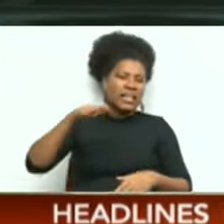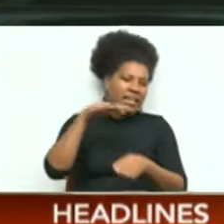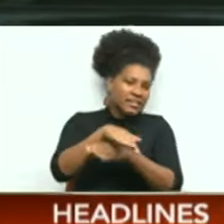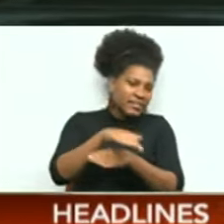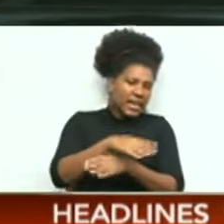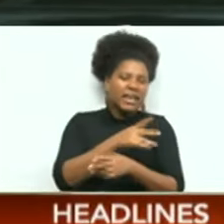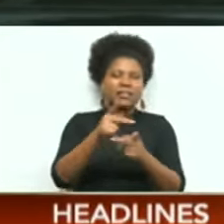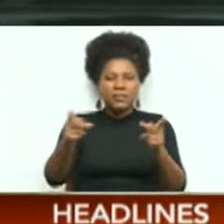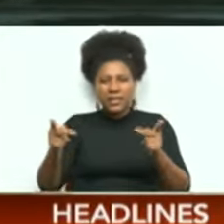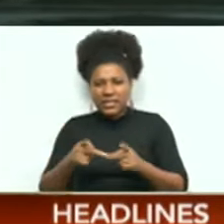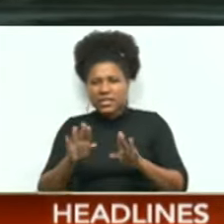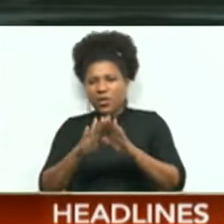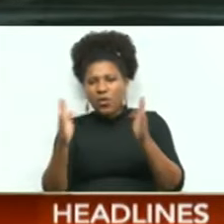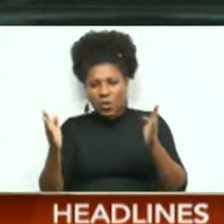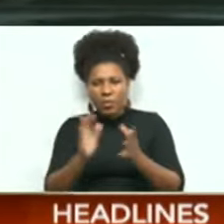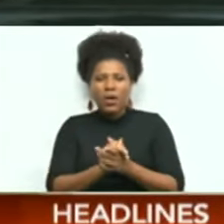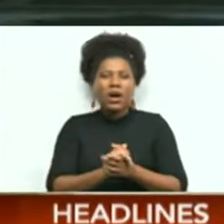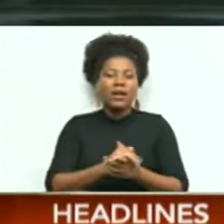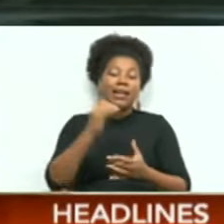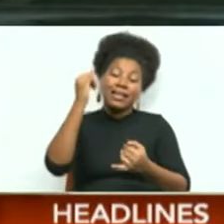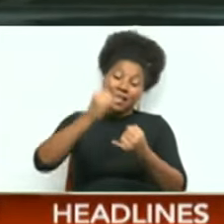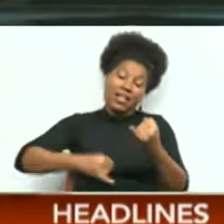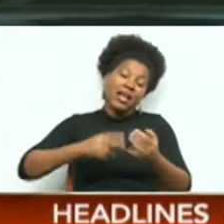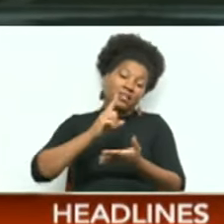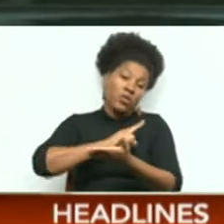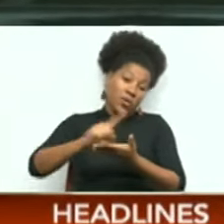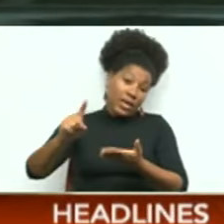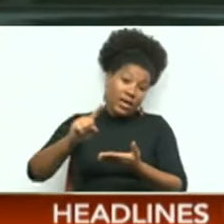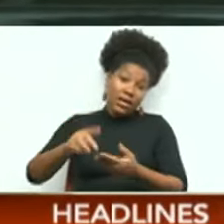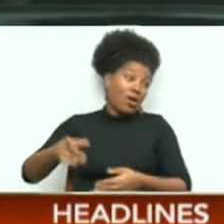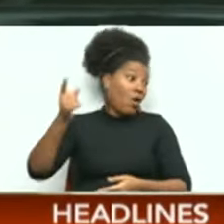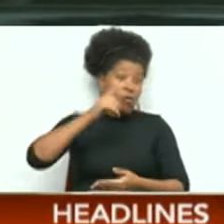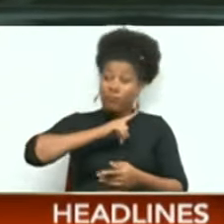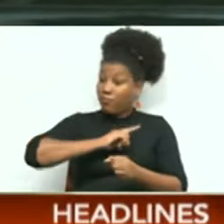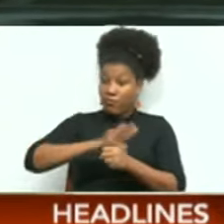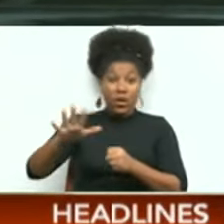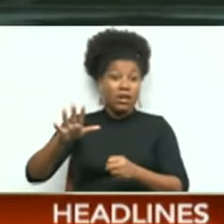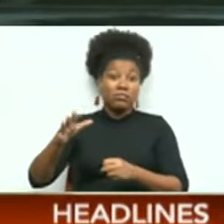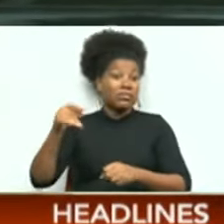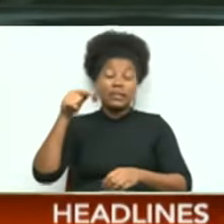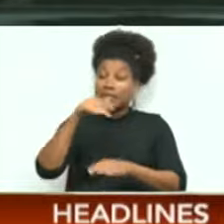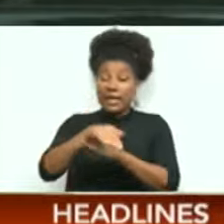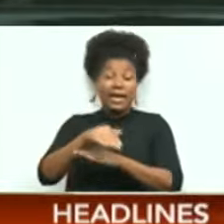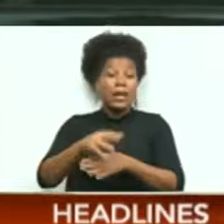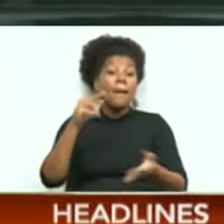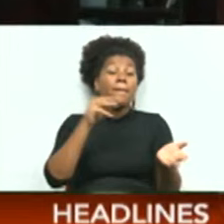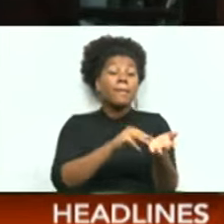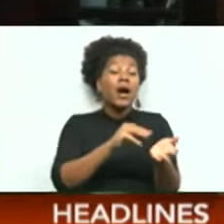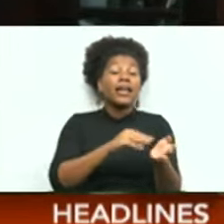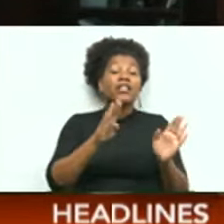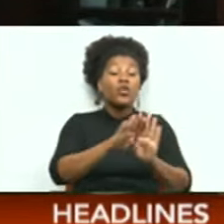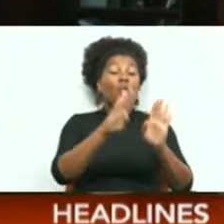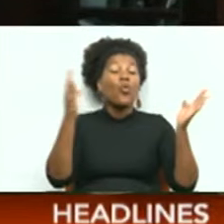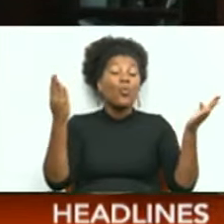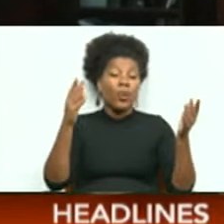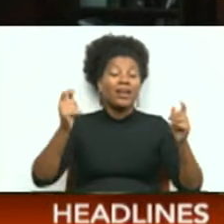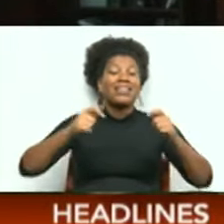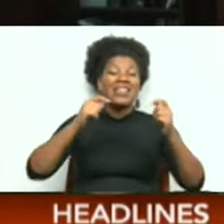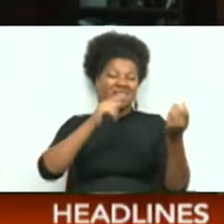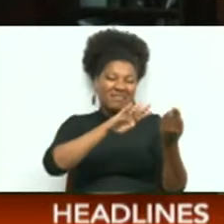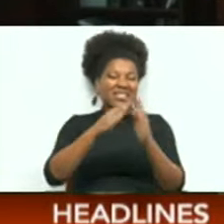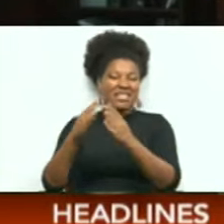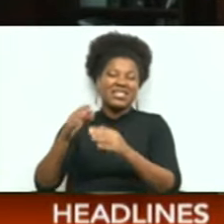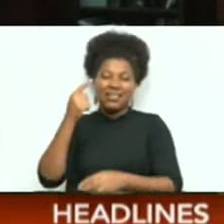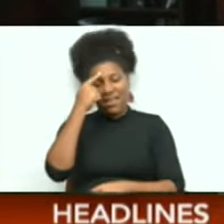like in the last week of Ramadan, like whole night sometimes markets are open in cities in India. And in India,